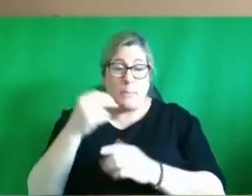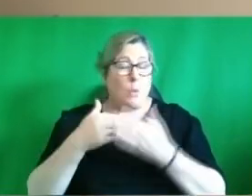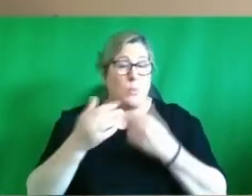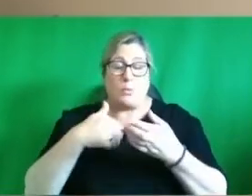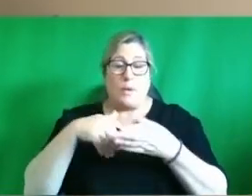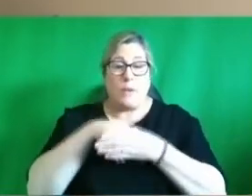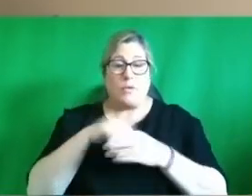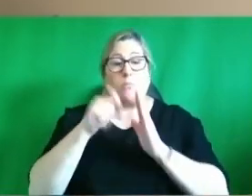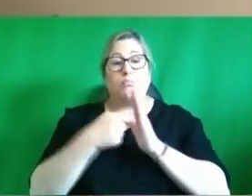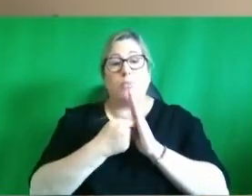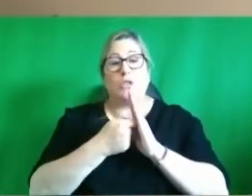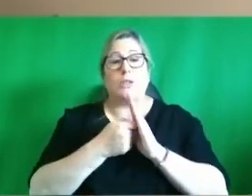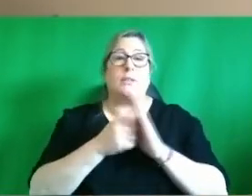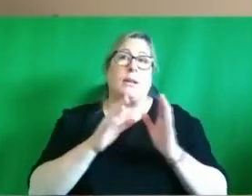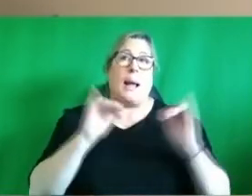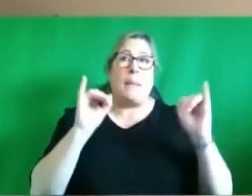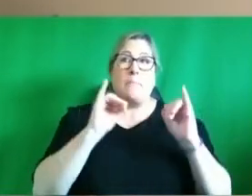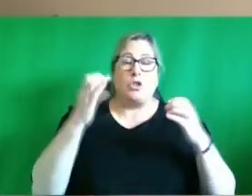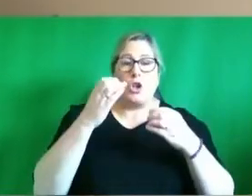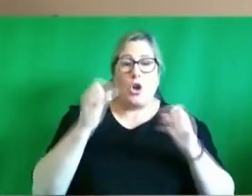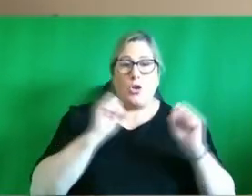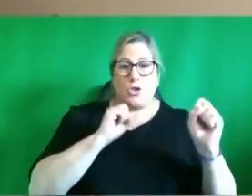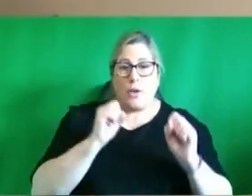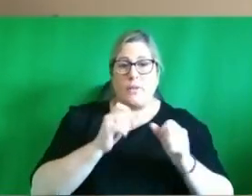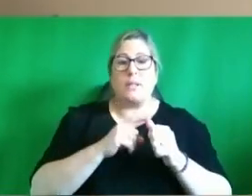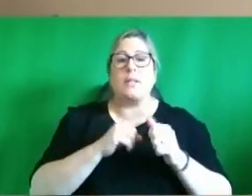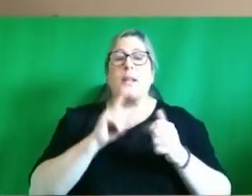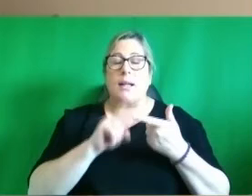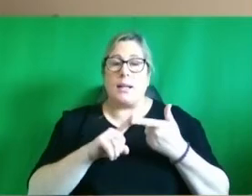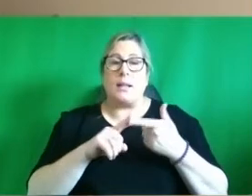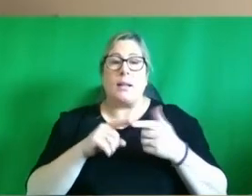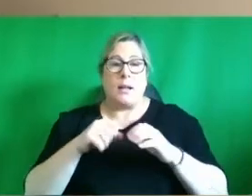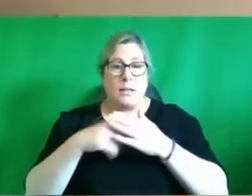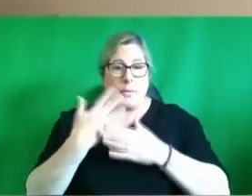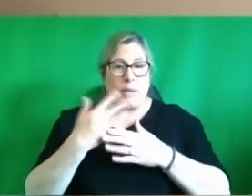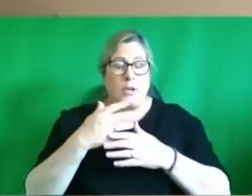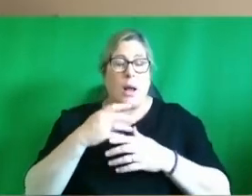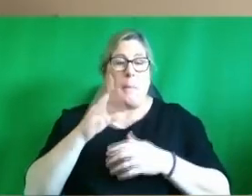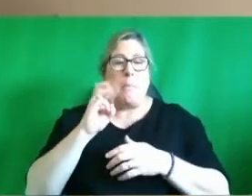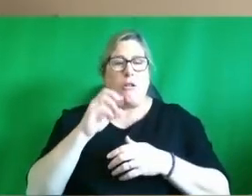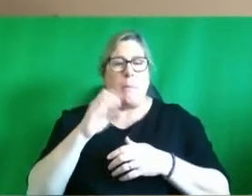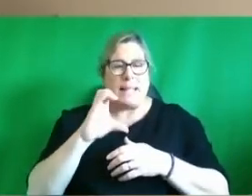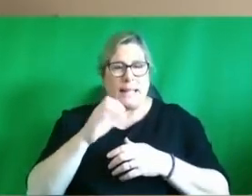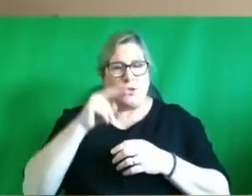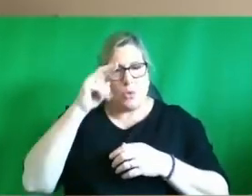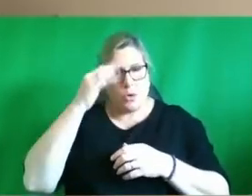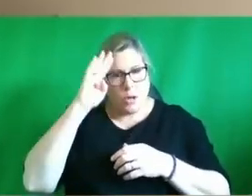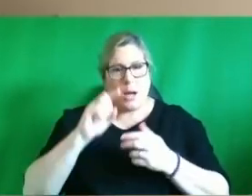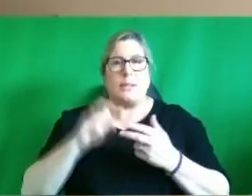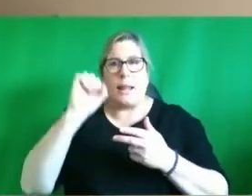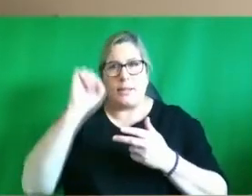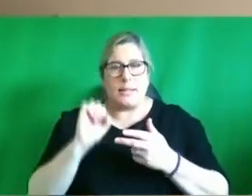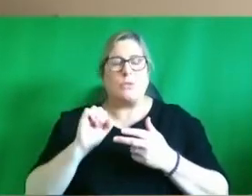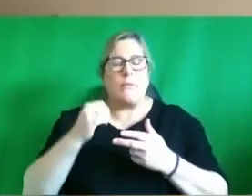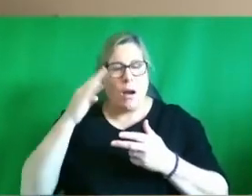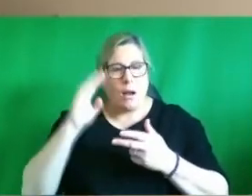projects in sectors such as our emergency care services there's currently a project developing community paramedics in Northern Ireland the Republic of Ireland and looking